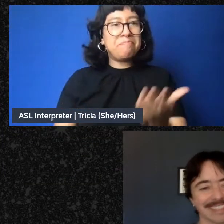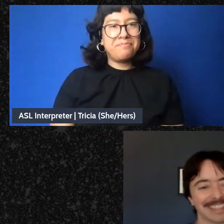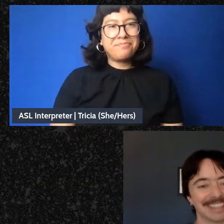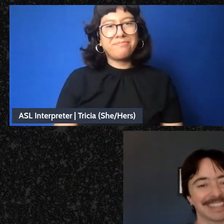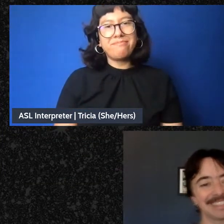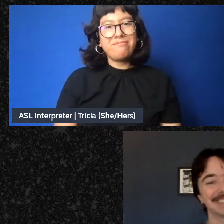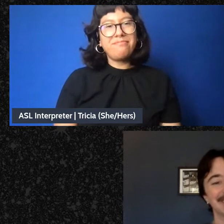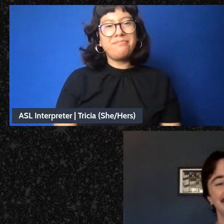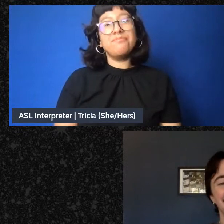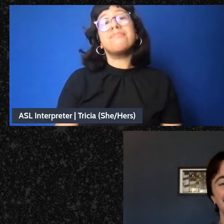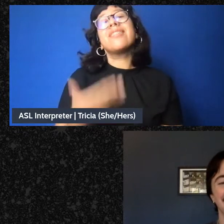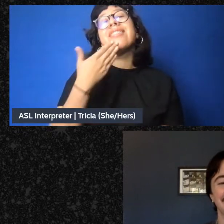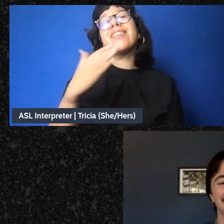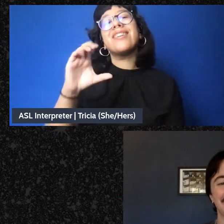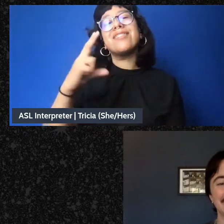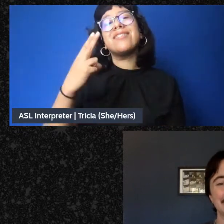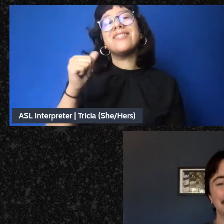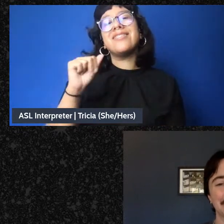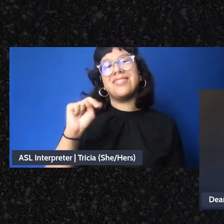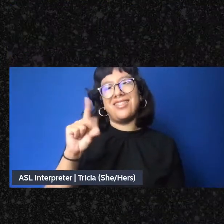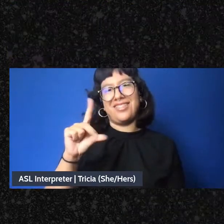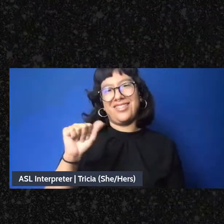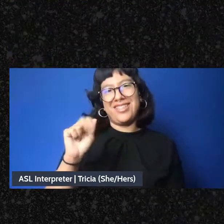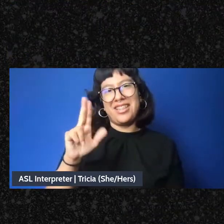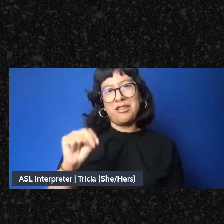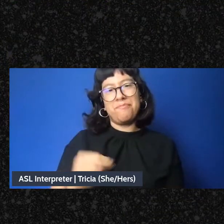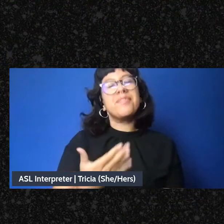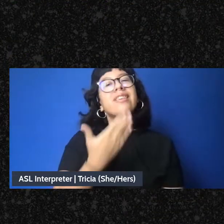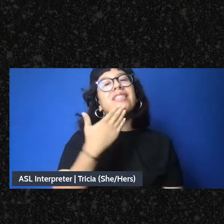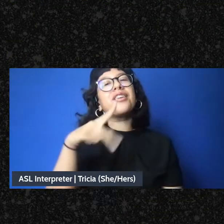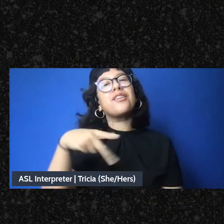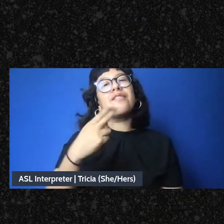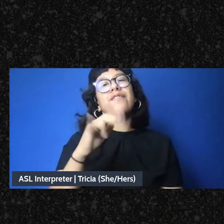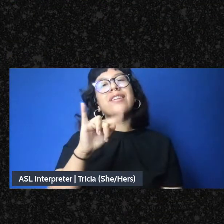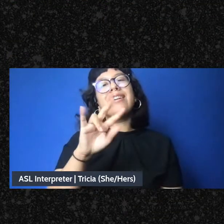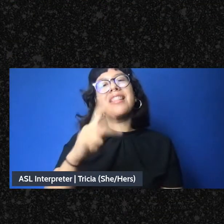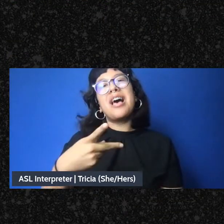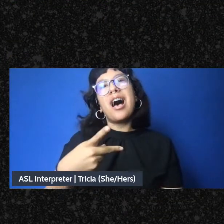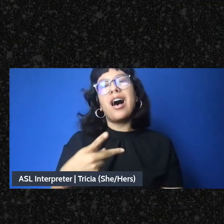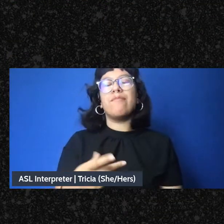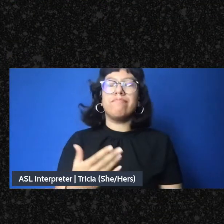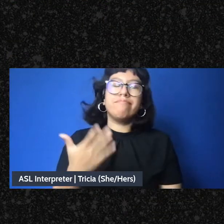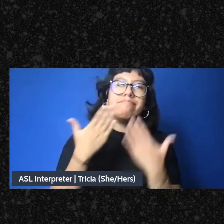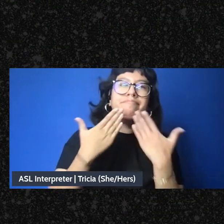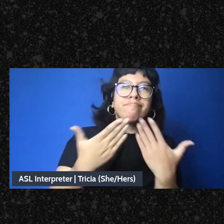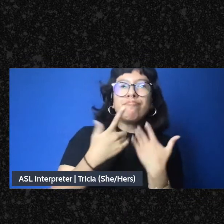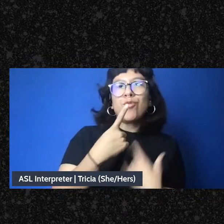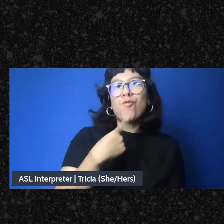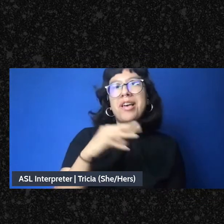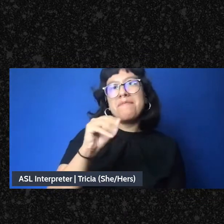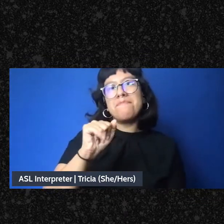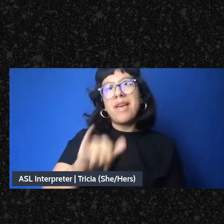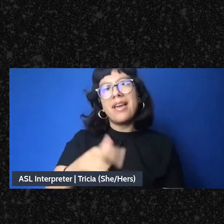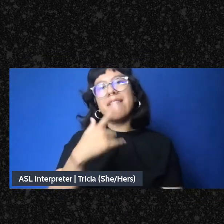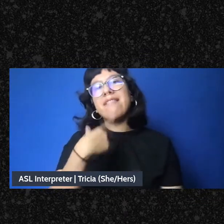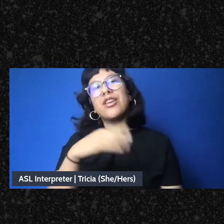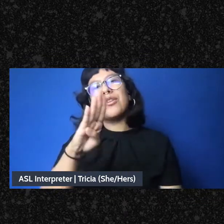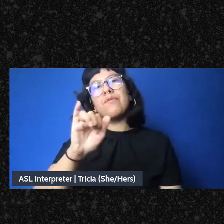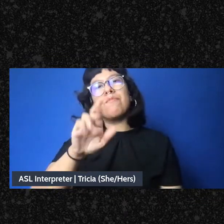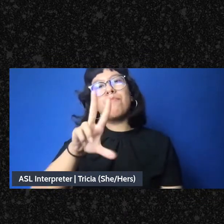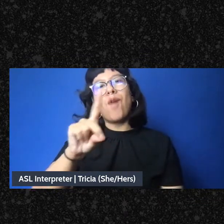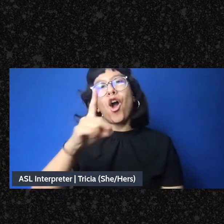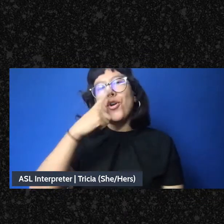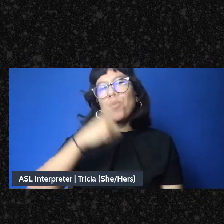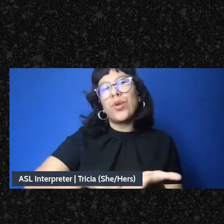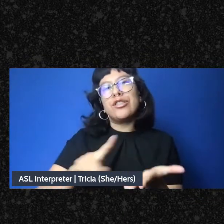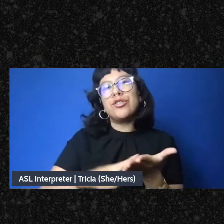Thanks, Chandan. Thanks, Philip. Grateful to Redmay. Grateful to Barnard Center for Research on Women for putting on this